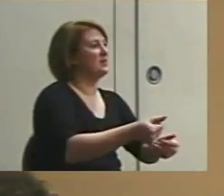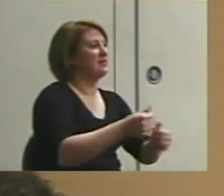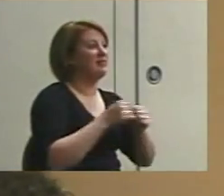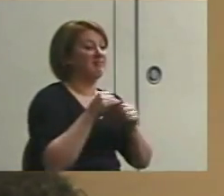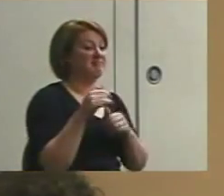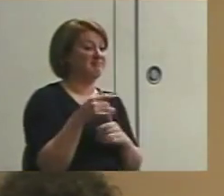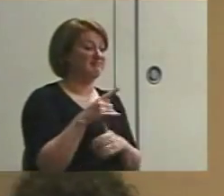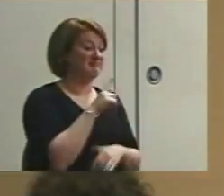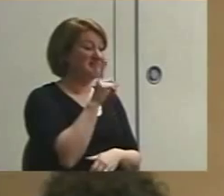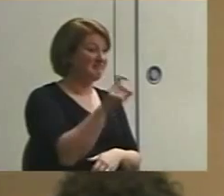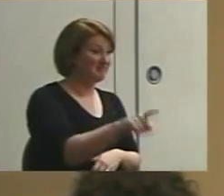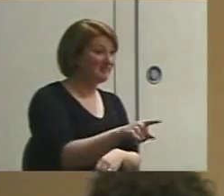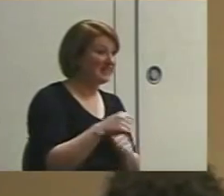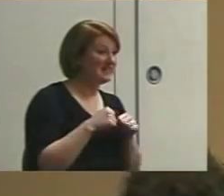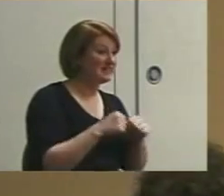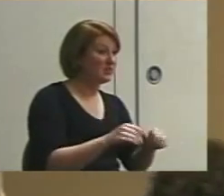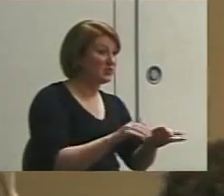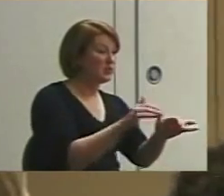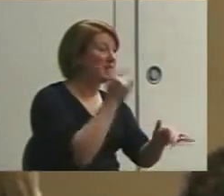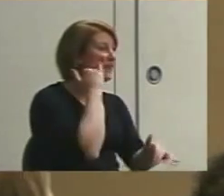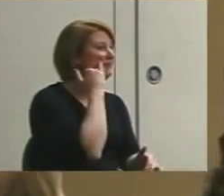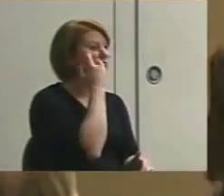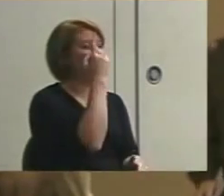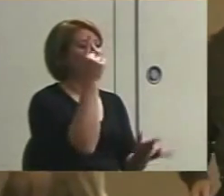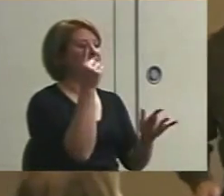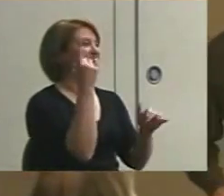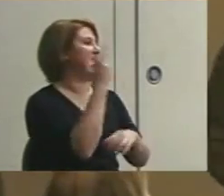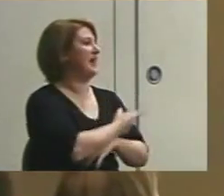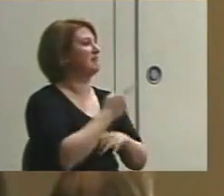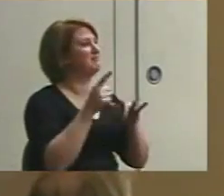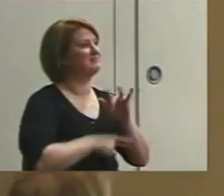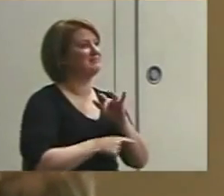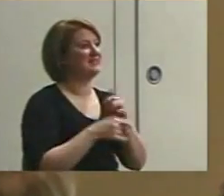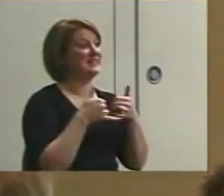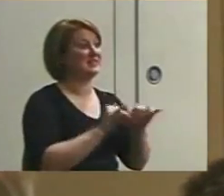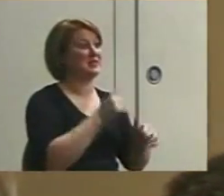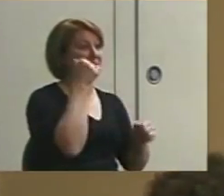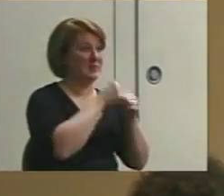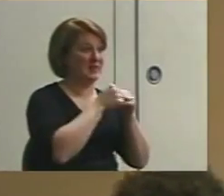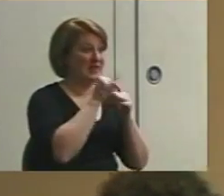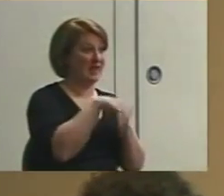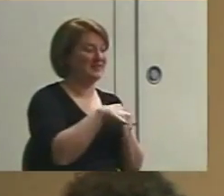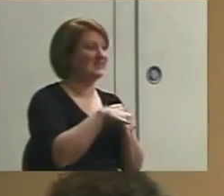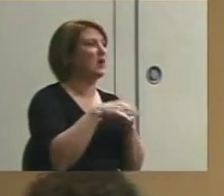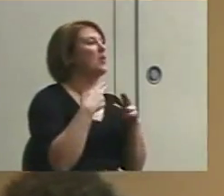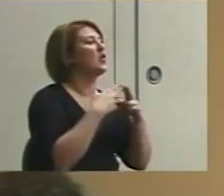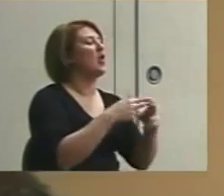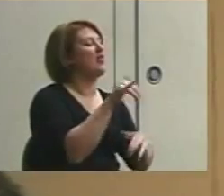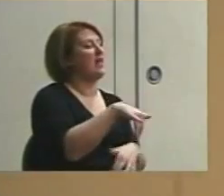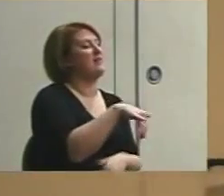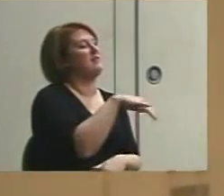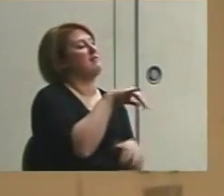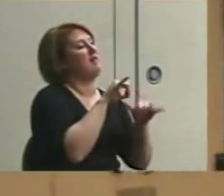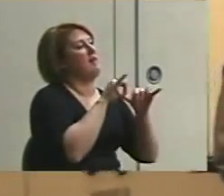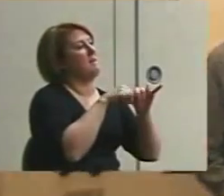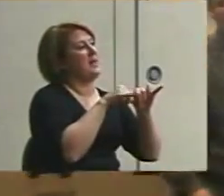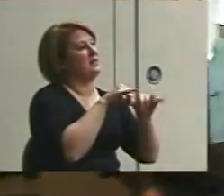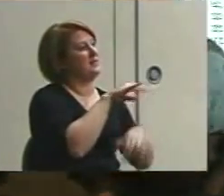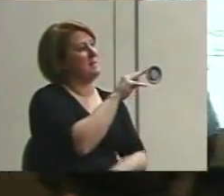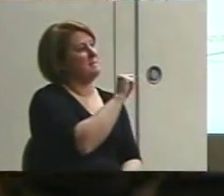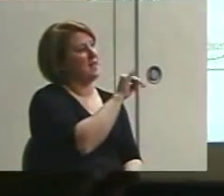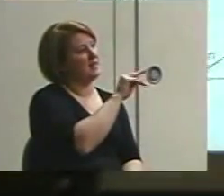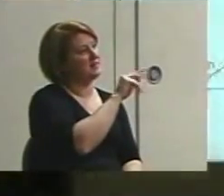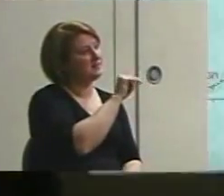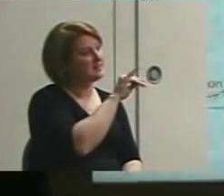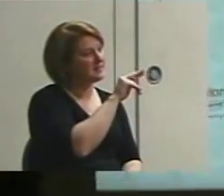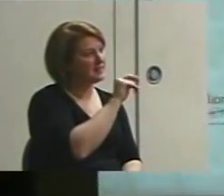this if we don't do it for a day or two? Can they remember it? And we call that maintenance. When we're interested in